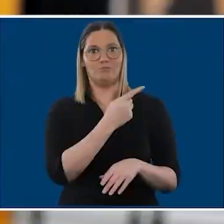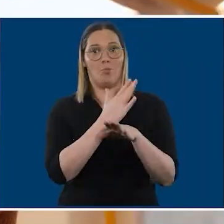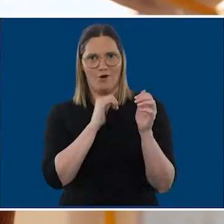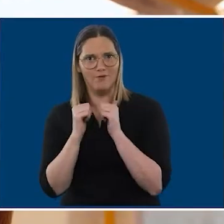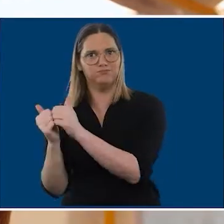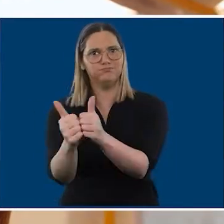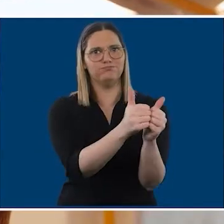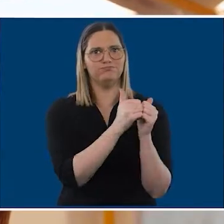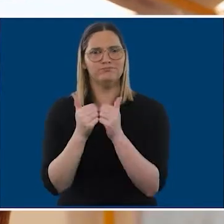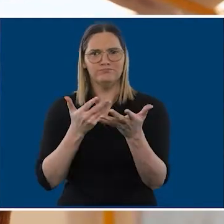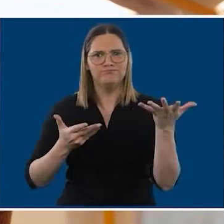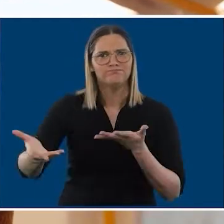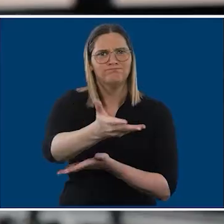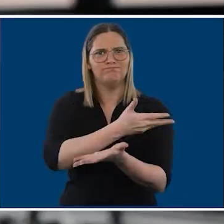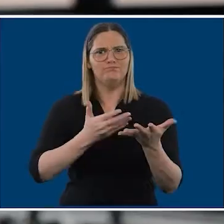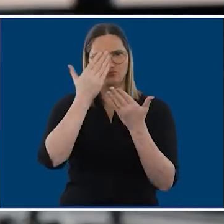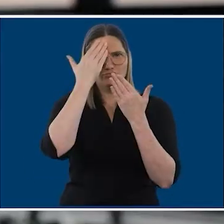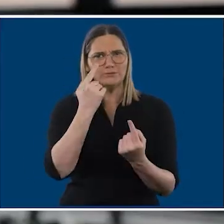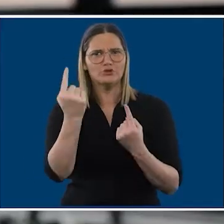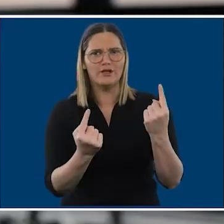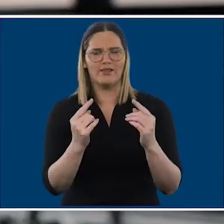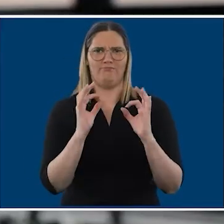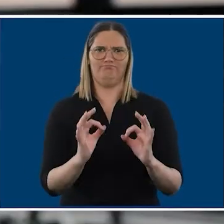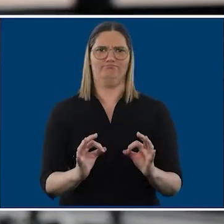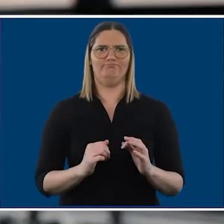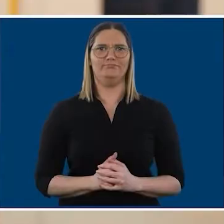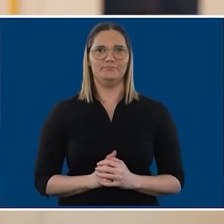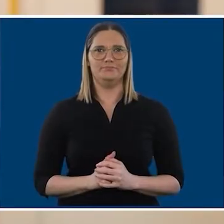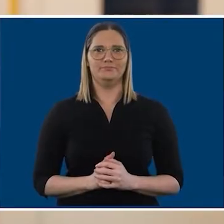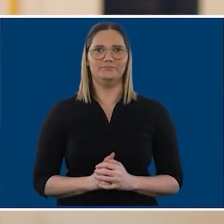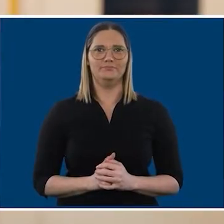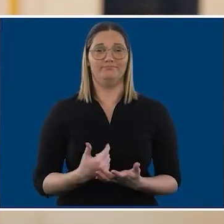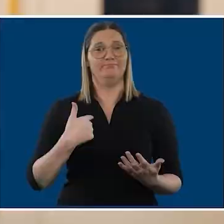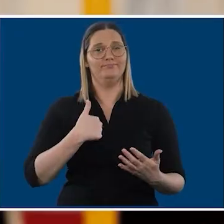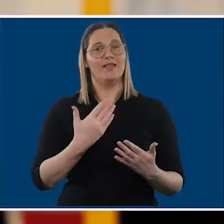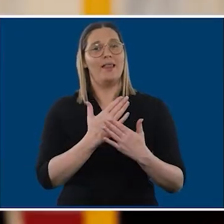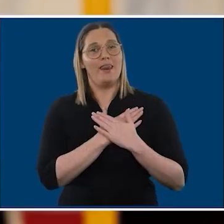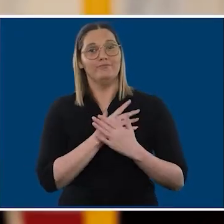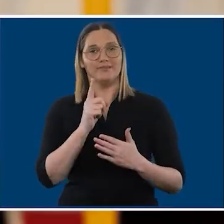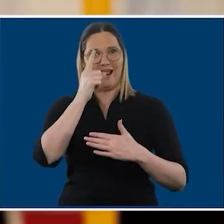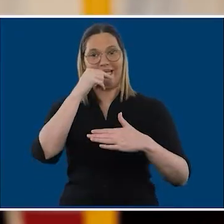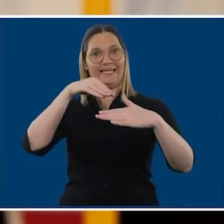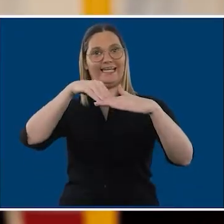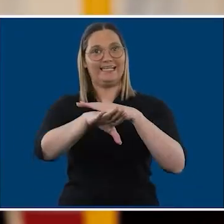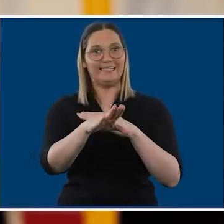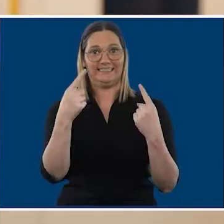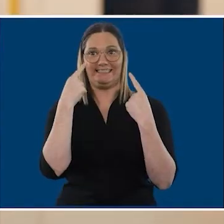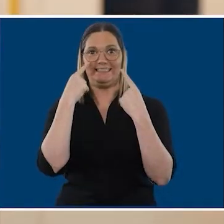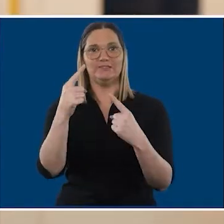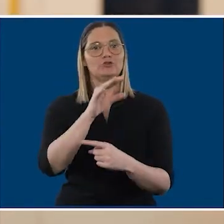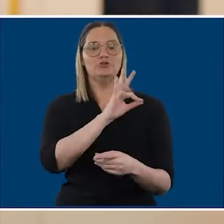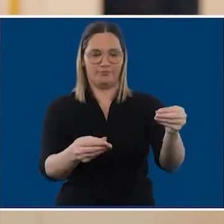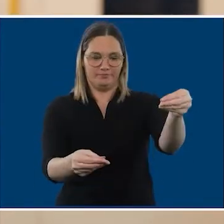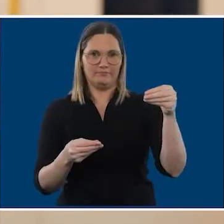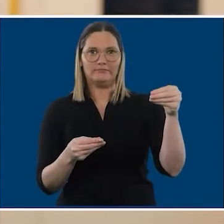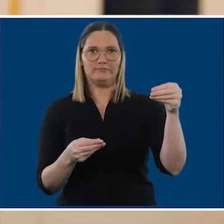customer group that are working together respectfully and very well, exceptionally well. Best things are worked out at one to one scale which is